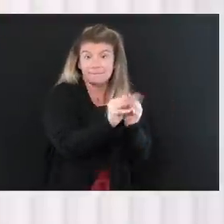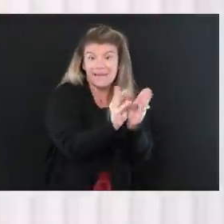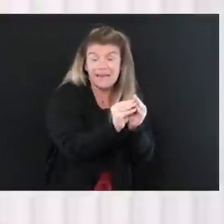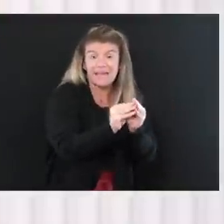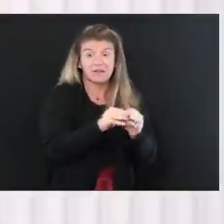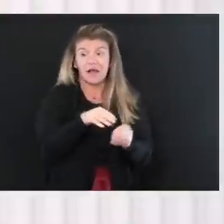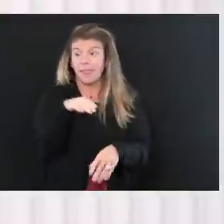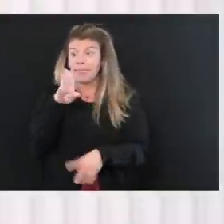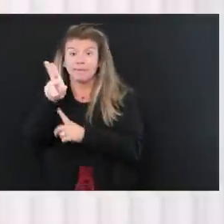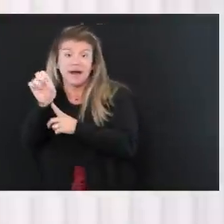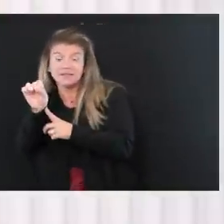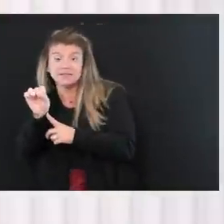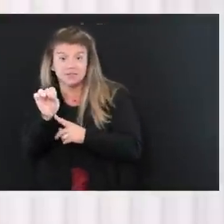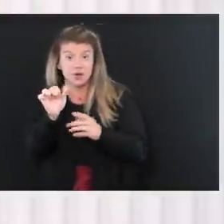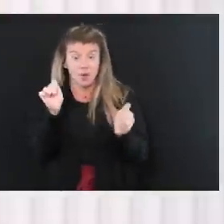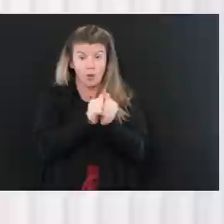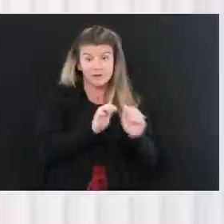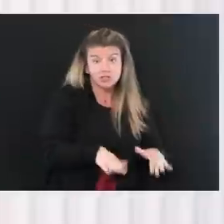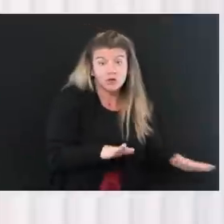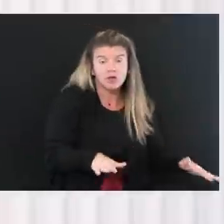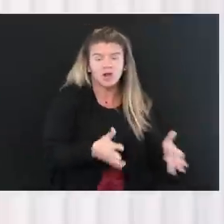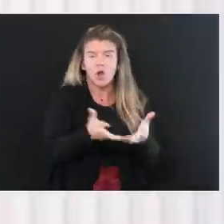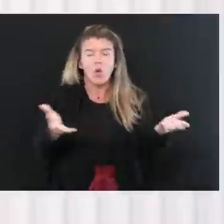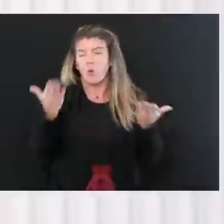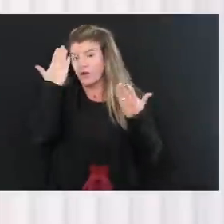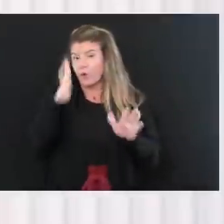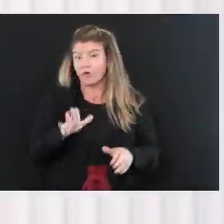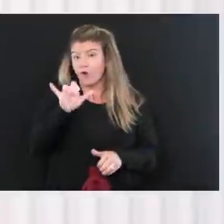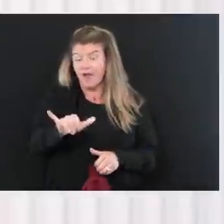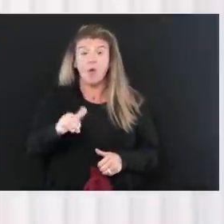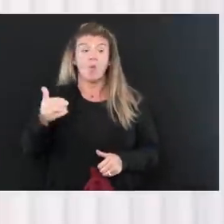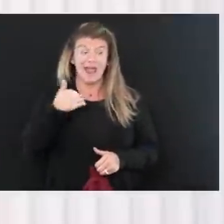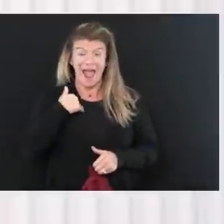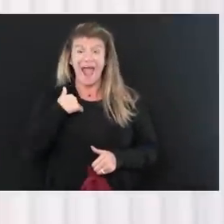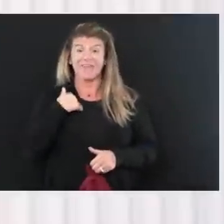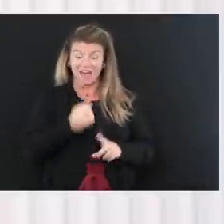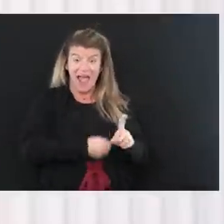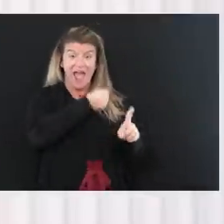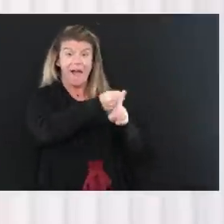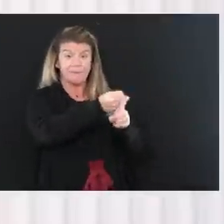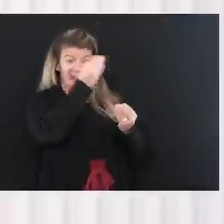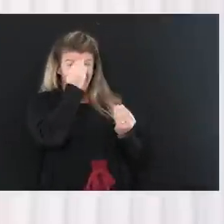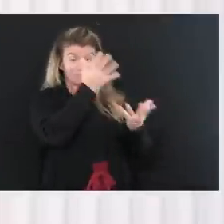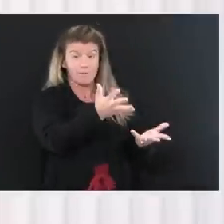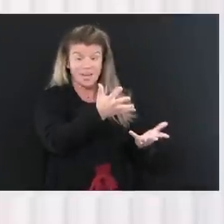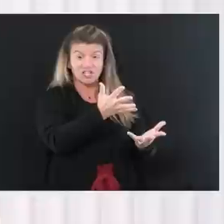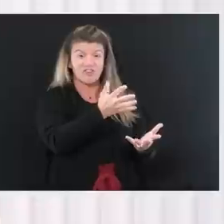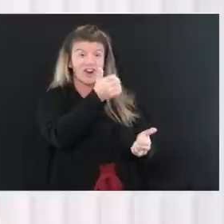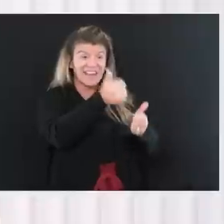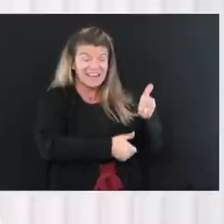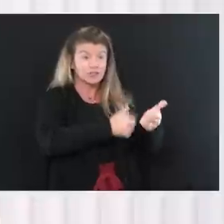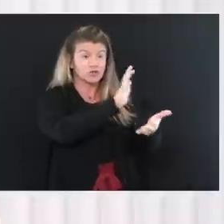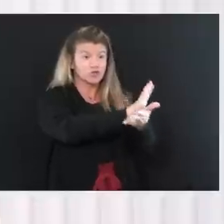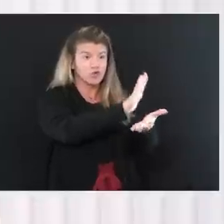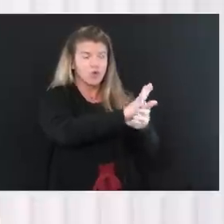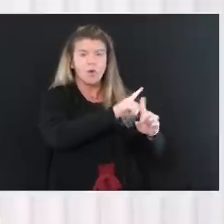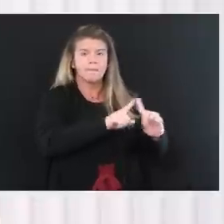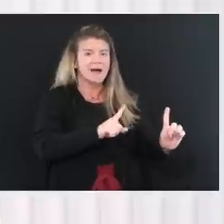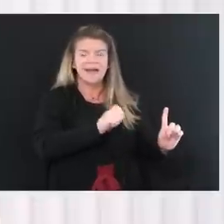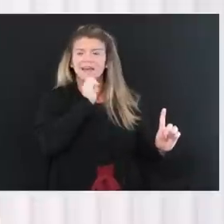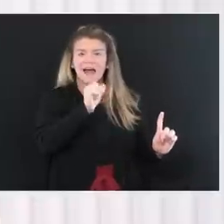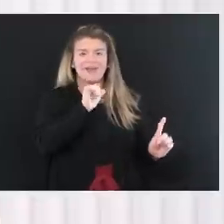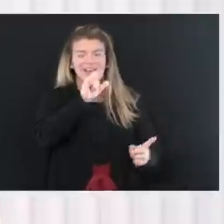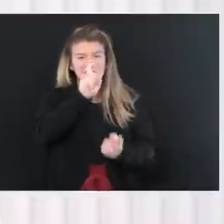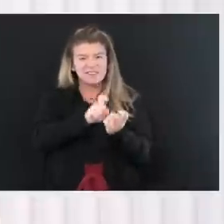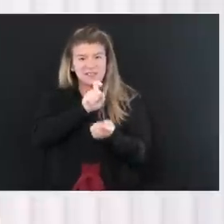be. So we have outbreak information for schools, but we don't have those individual cases that a lot of counties are reporting. So